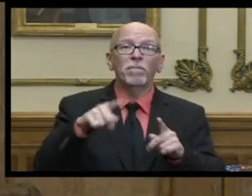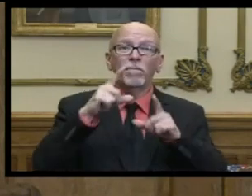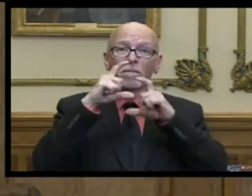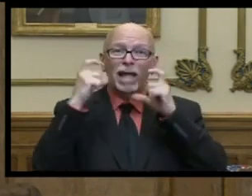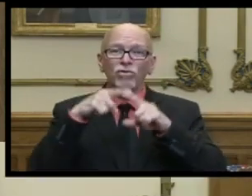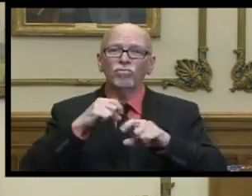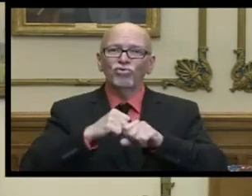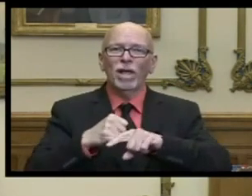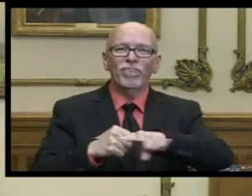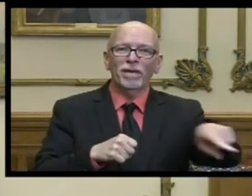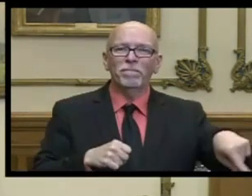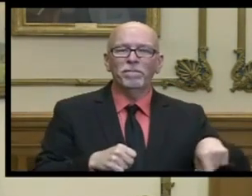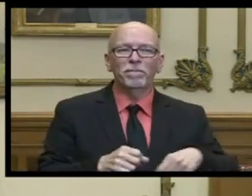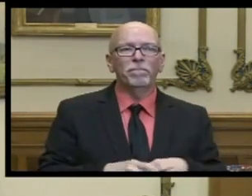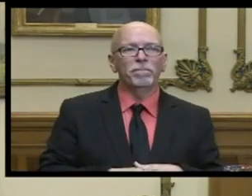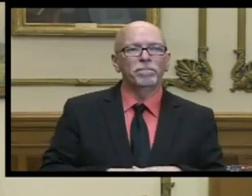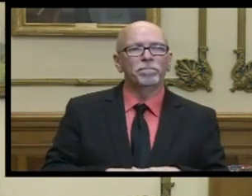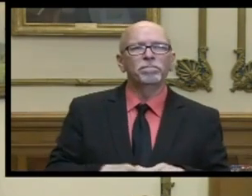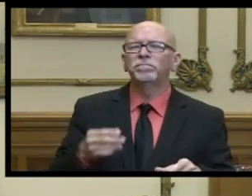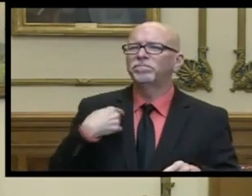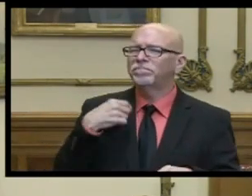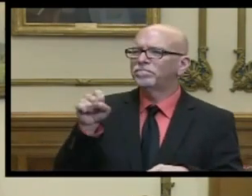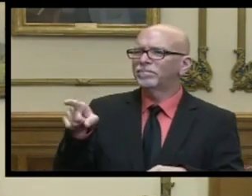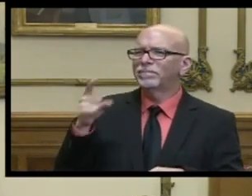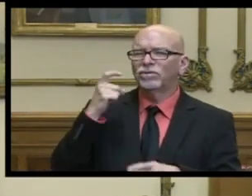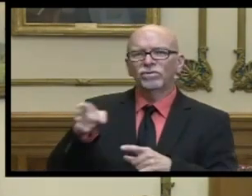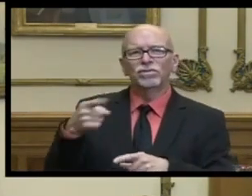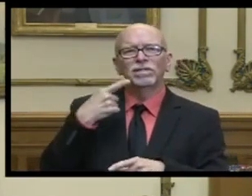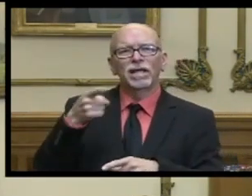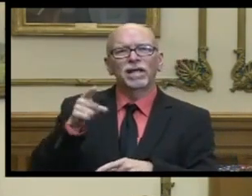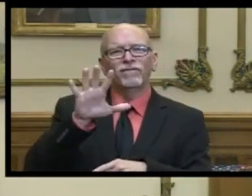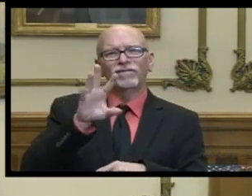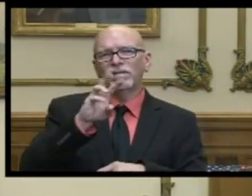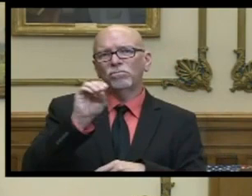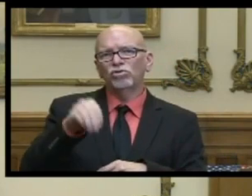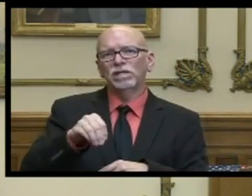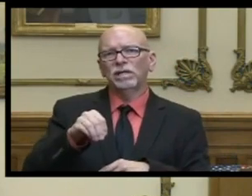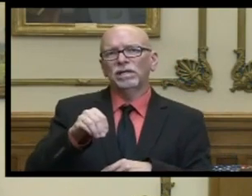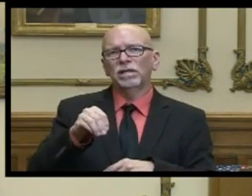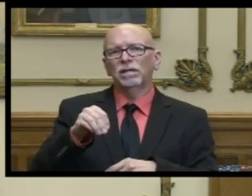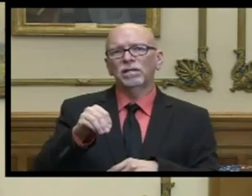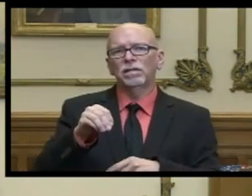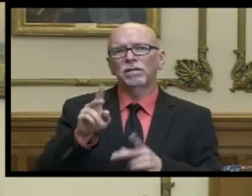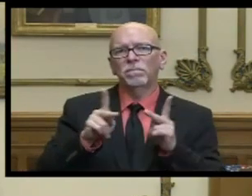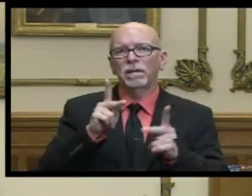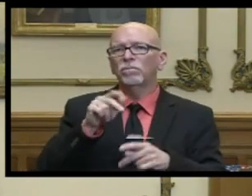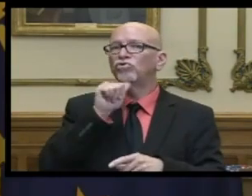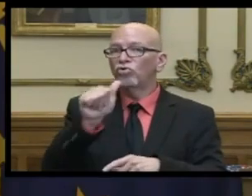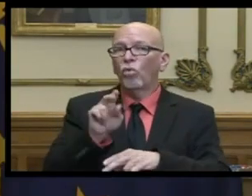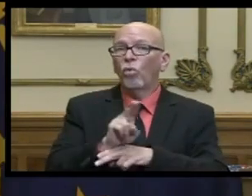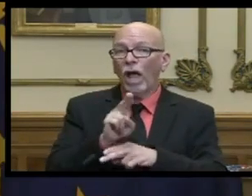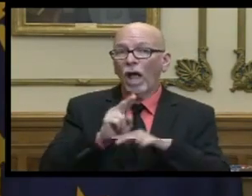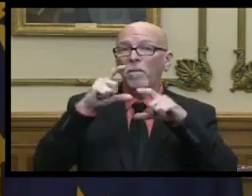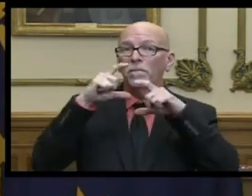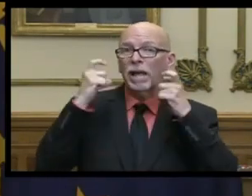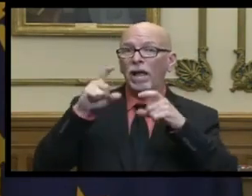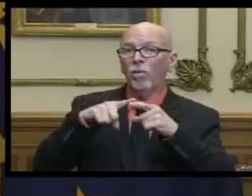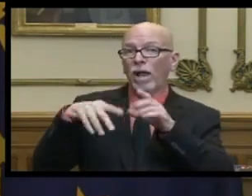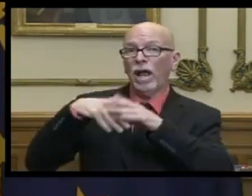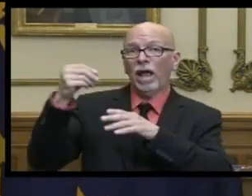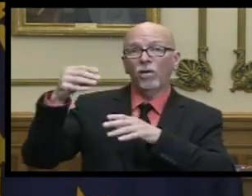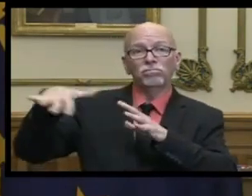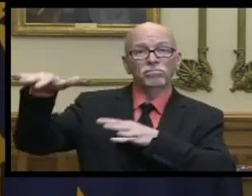protect steve did i did i hear you correctly you you talked about the 56 percent who don't wear a mask when